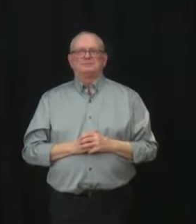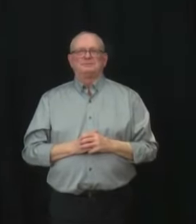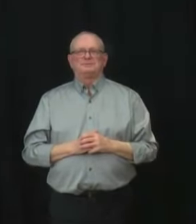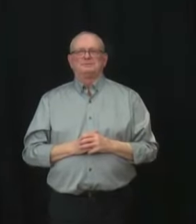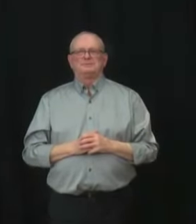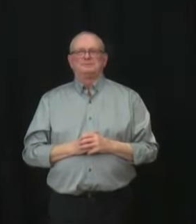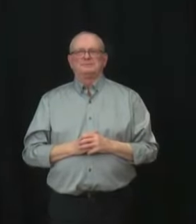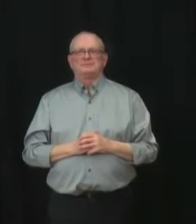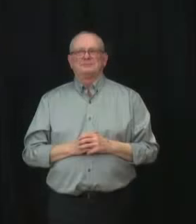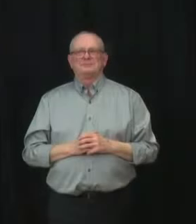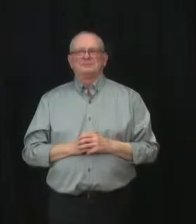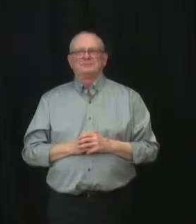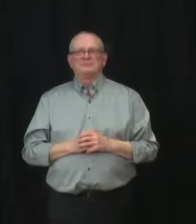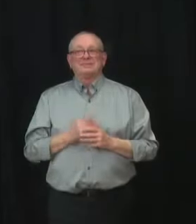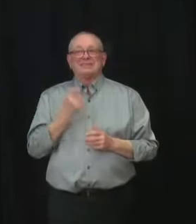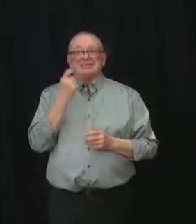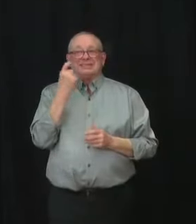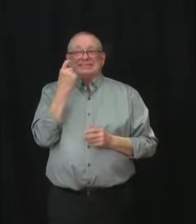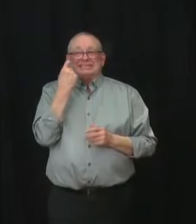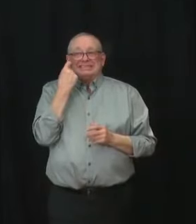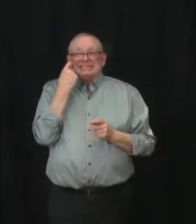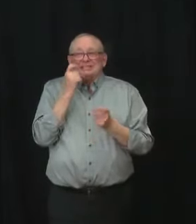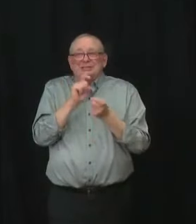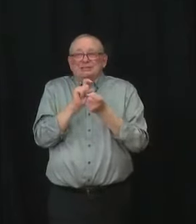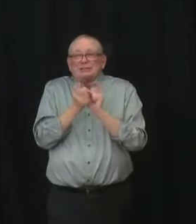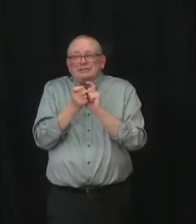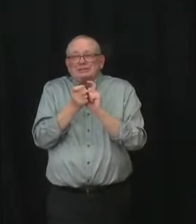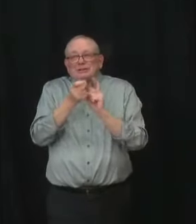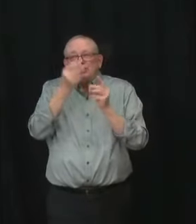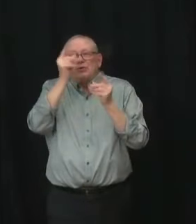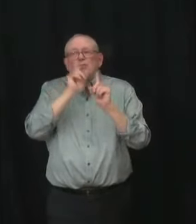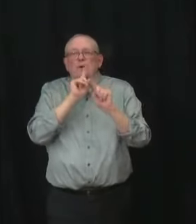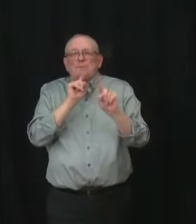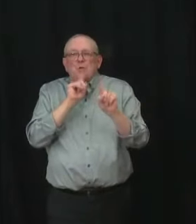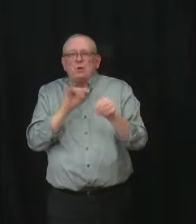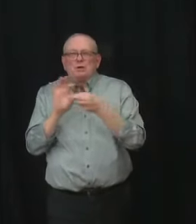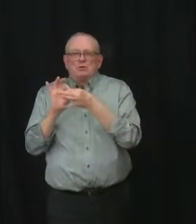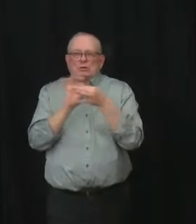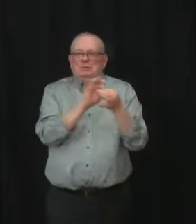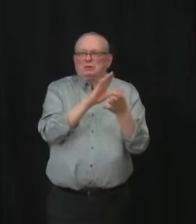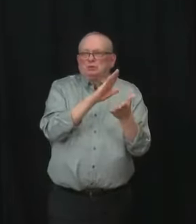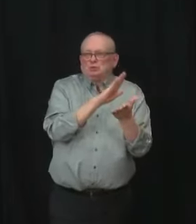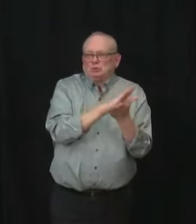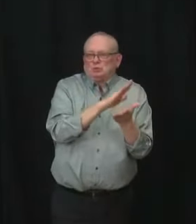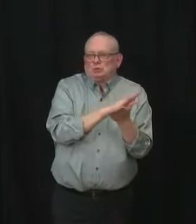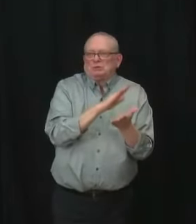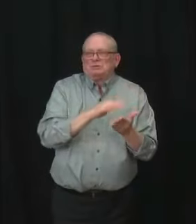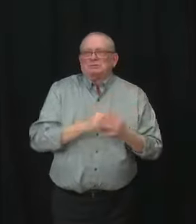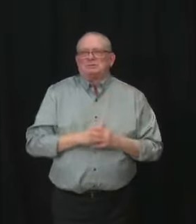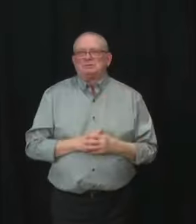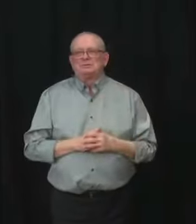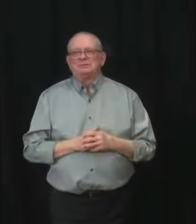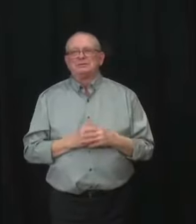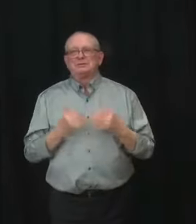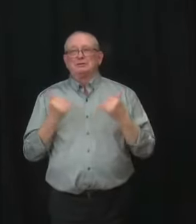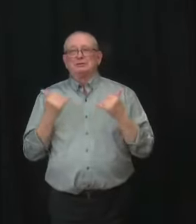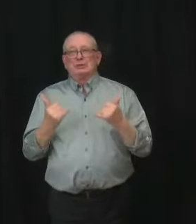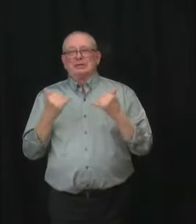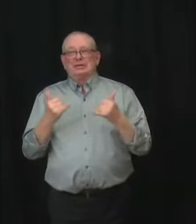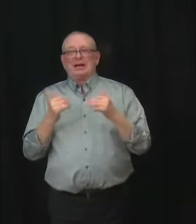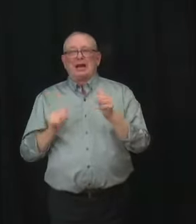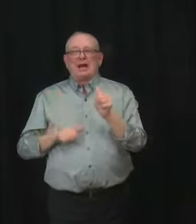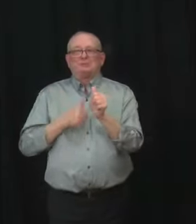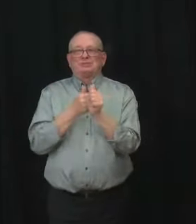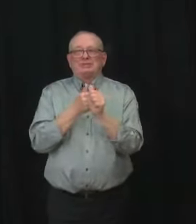reporting which has included schools. Today I have an update provided by Alberta Education. As of January